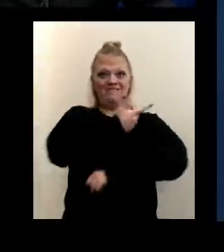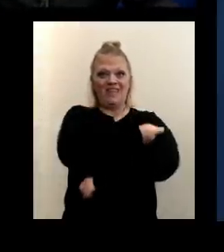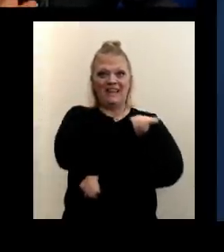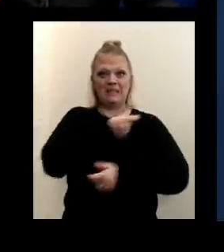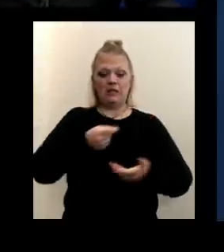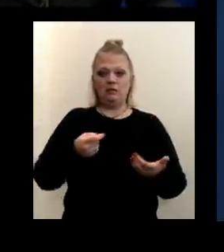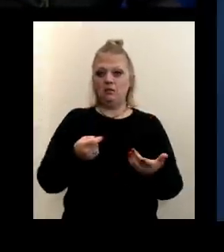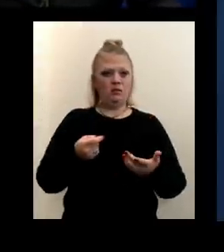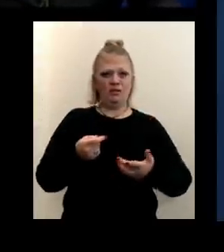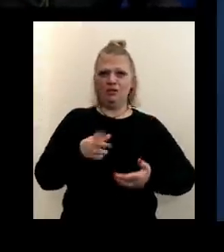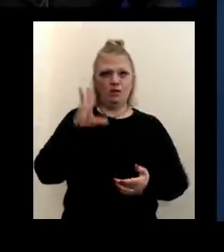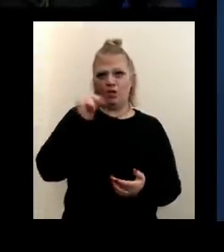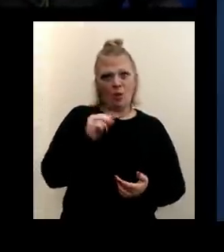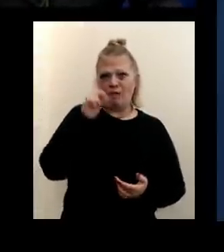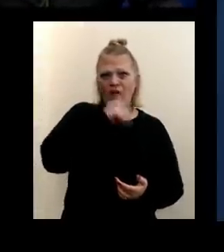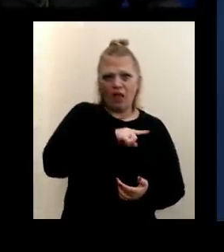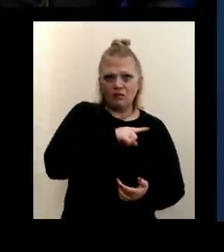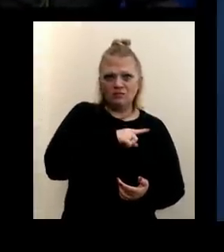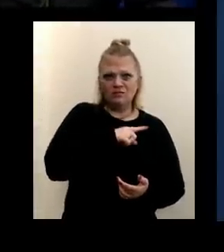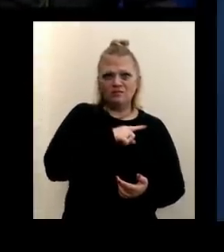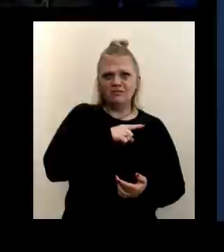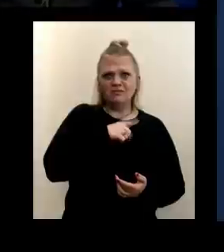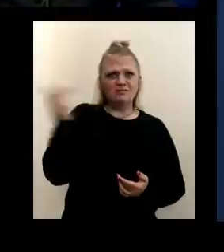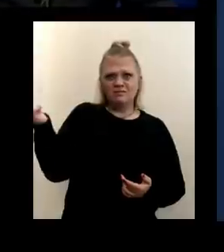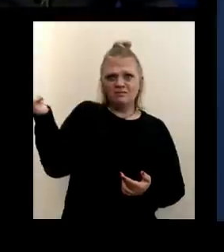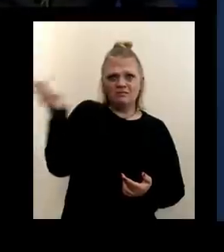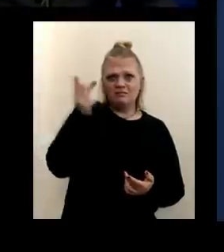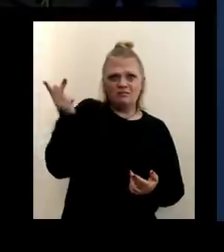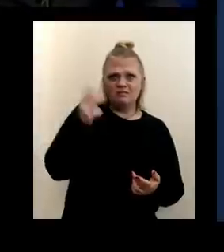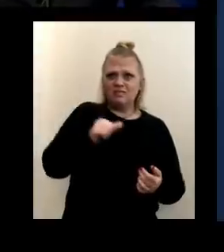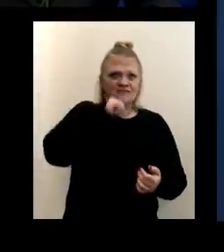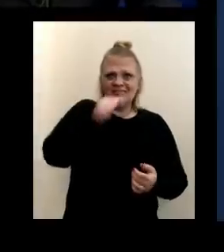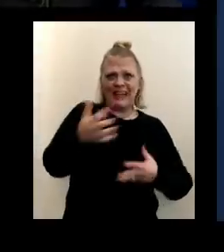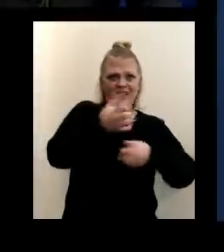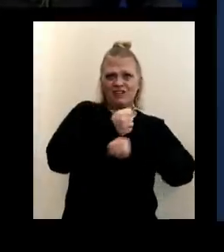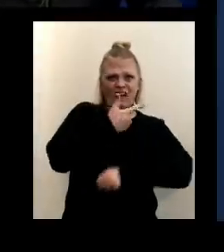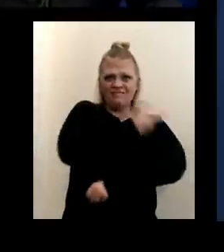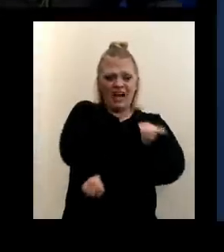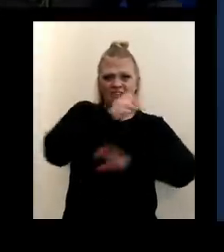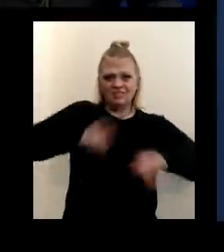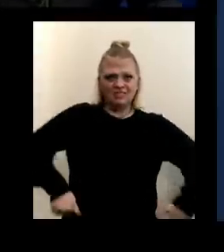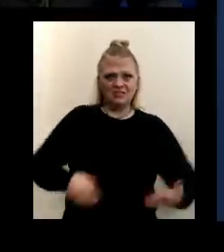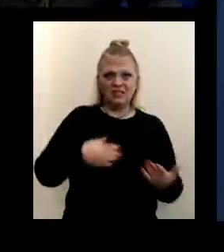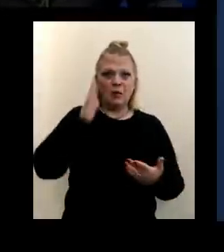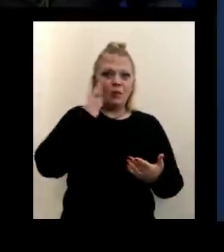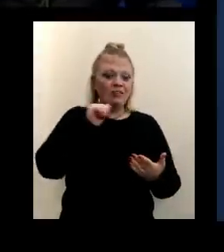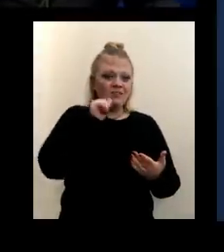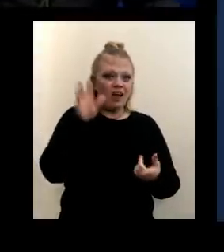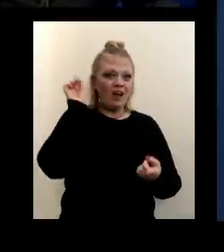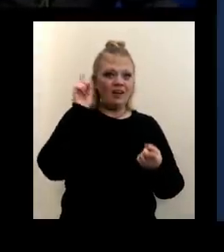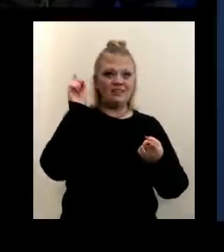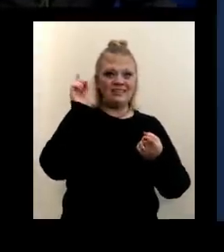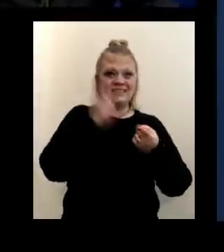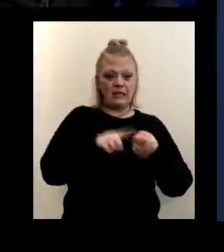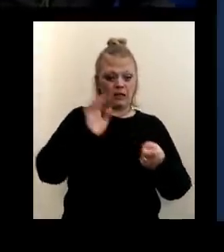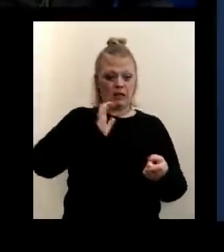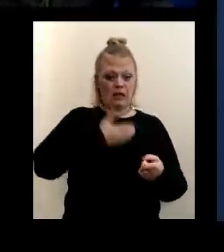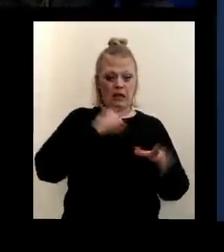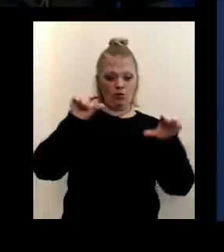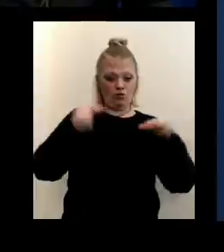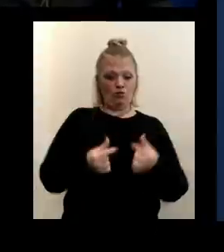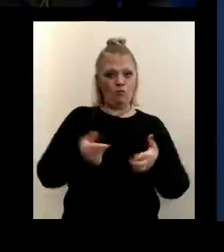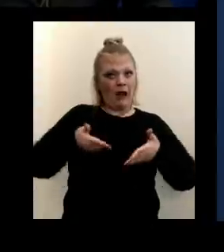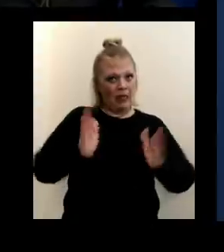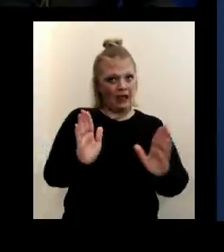it was completely false. Neither of us have received a dose of the vaccine yet and we're not going to get it until our applicable groups are